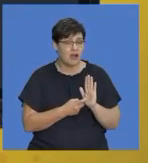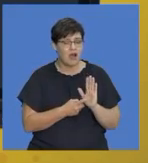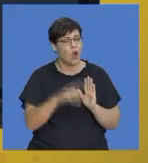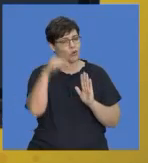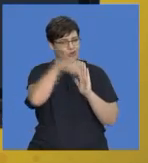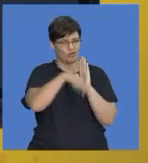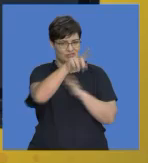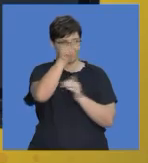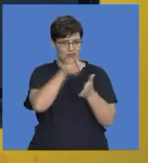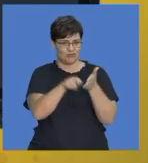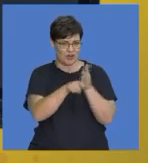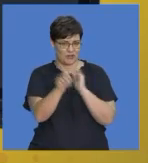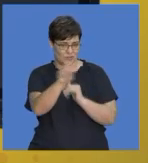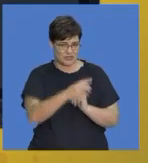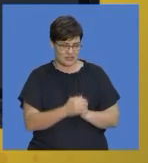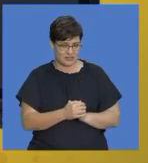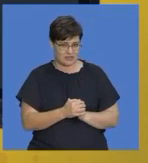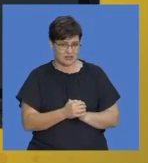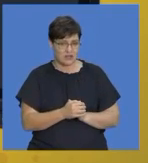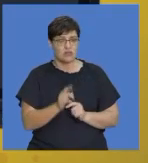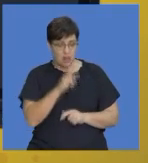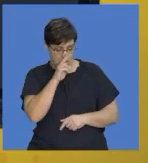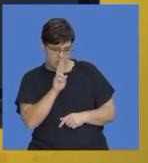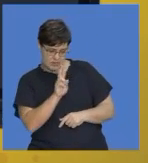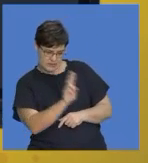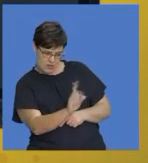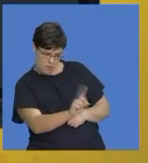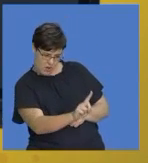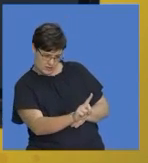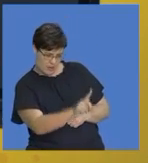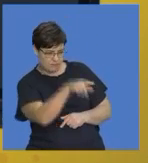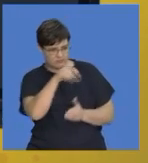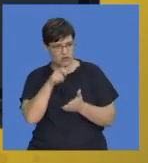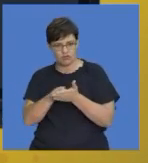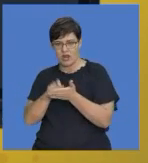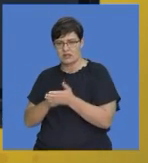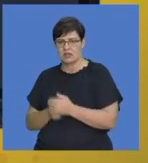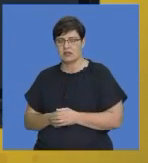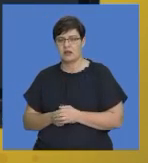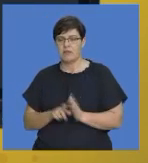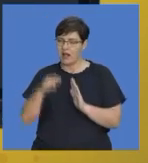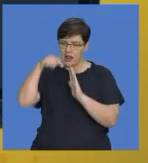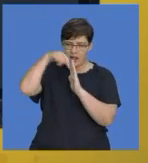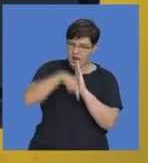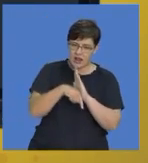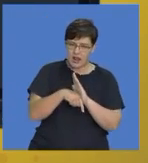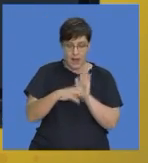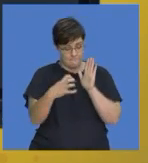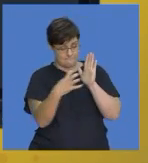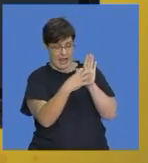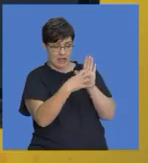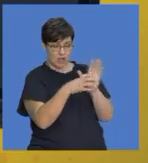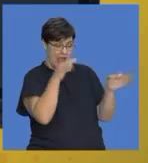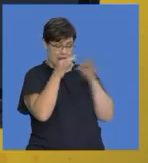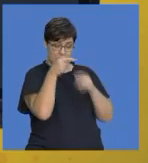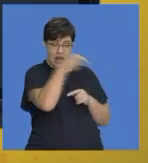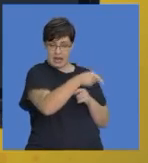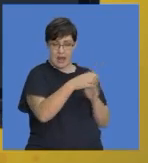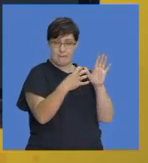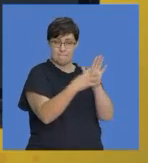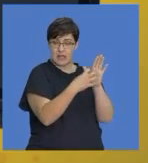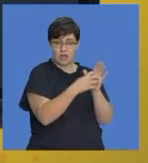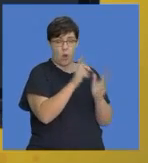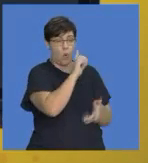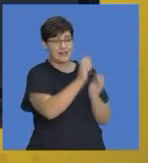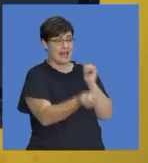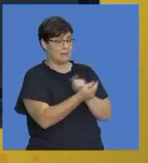So, the content is based on what you see. So, make sure you don't go into the finer detail of the picture and you focus on what is sticking